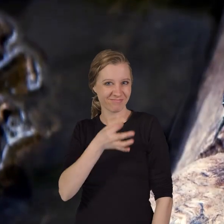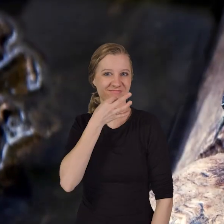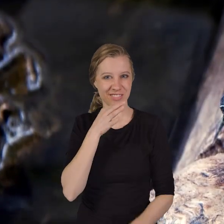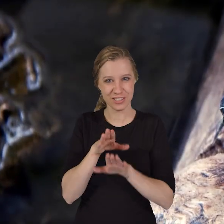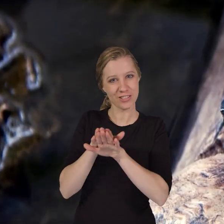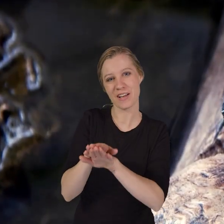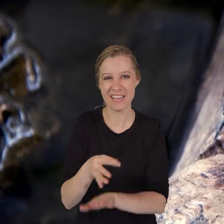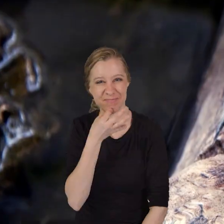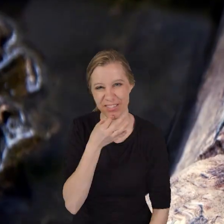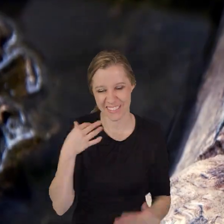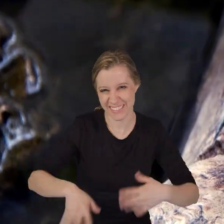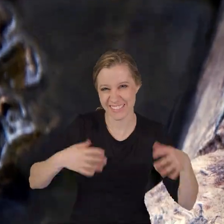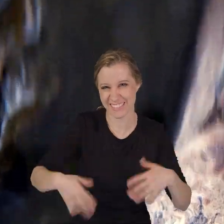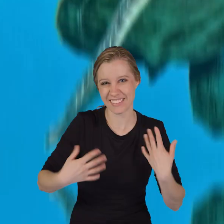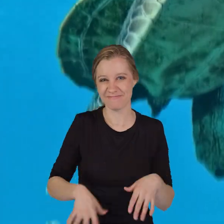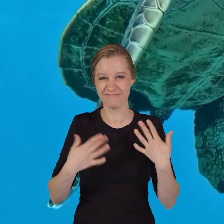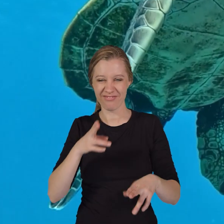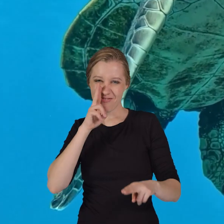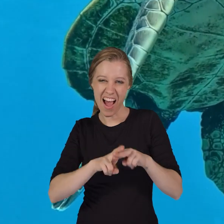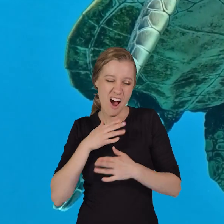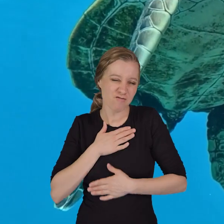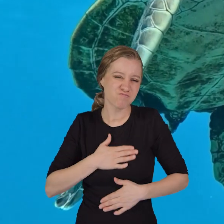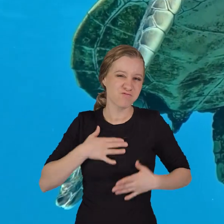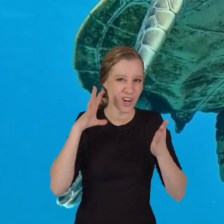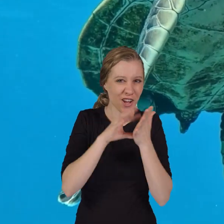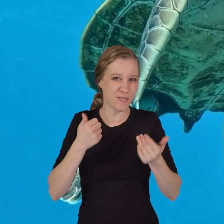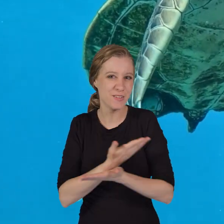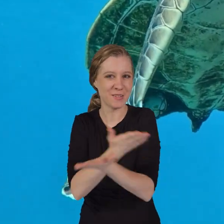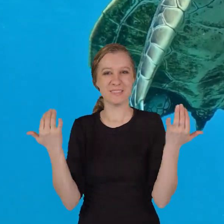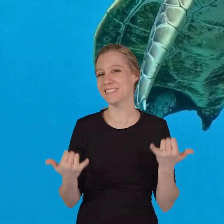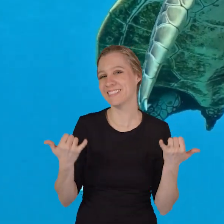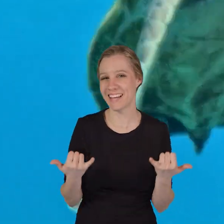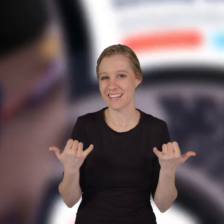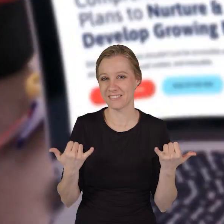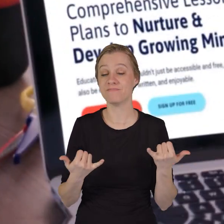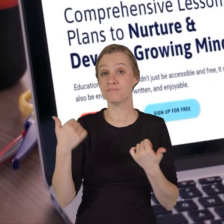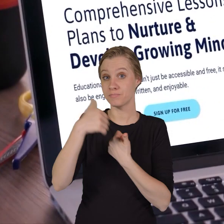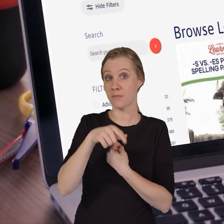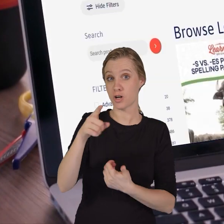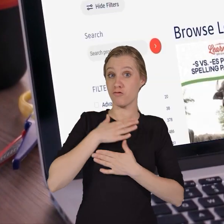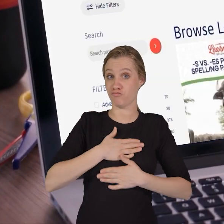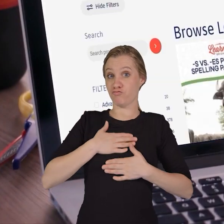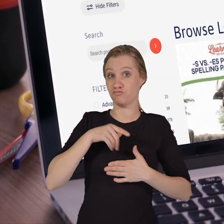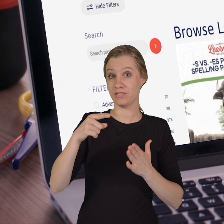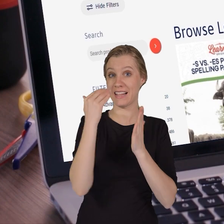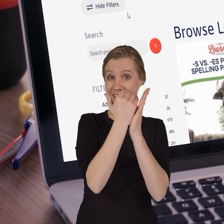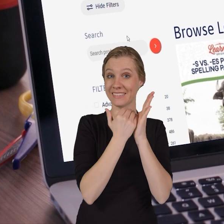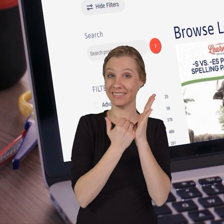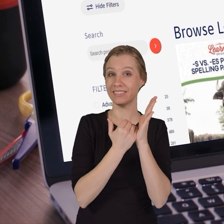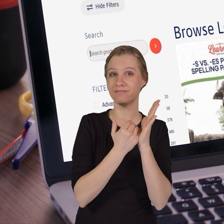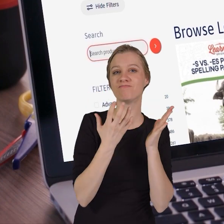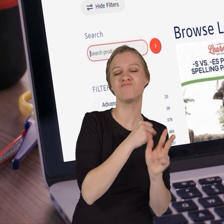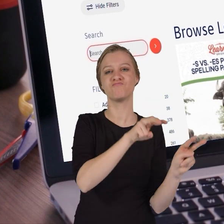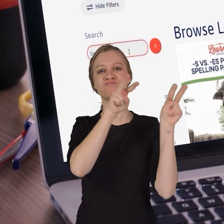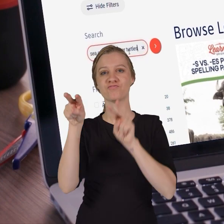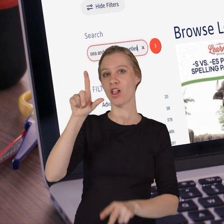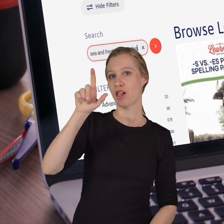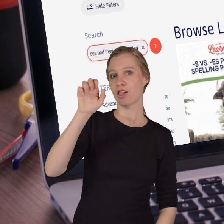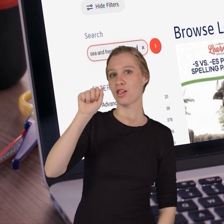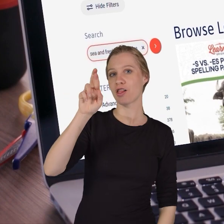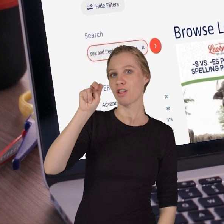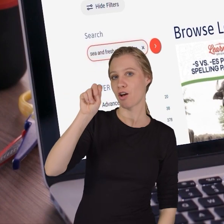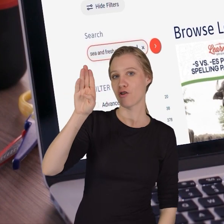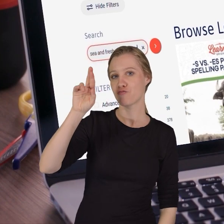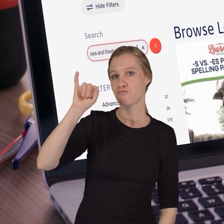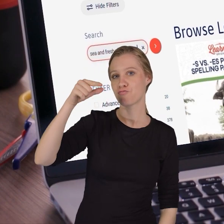Terrific work, turtle experts. We had fun learning with you today. And remember, if you liked this lesson, head over